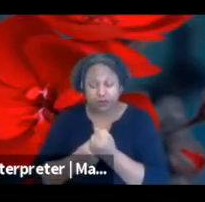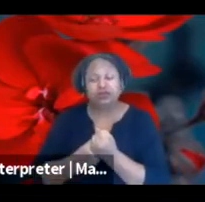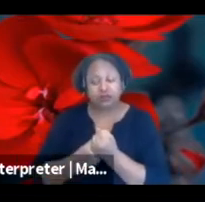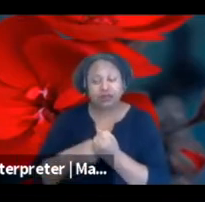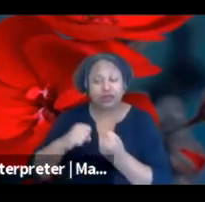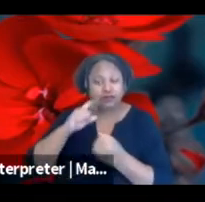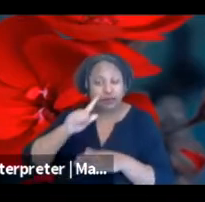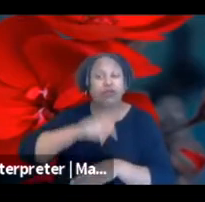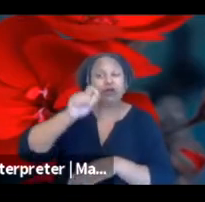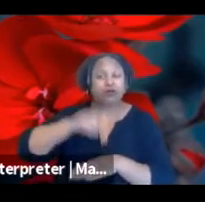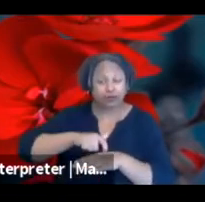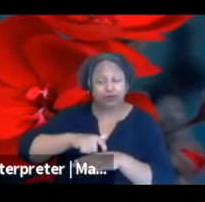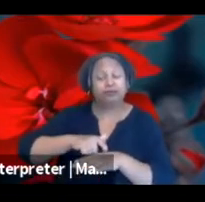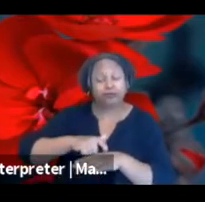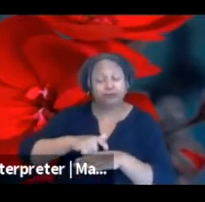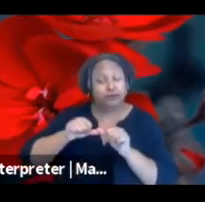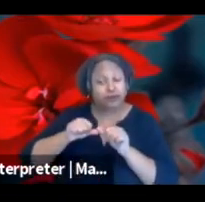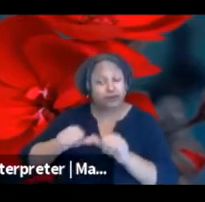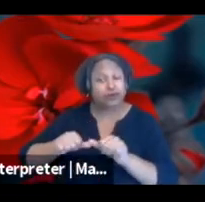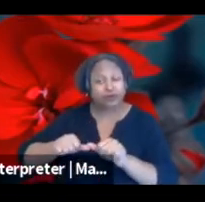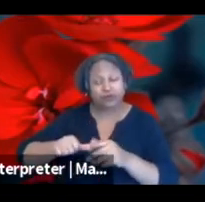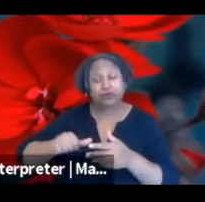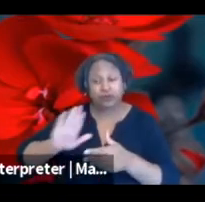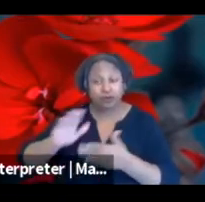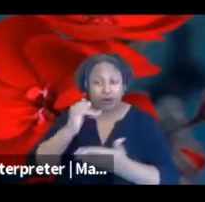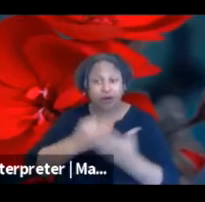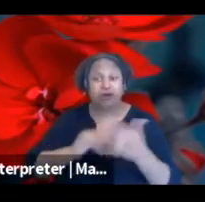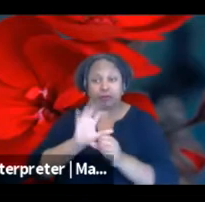long-term to sustain their art practices.